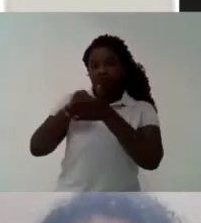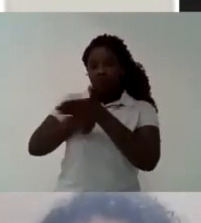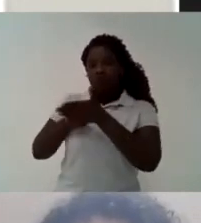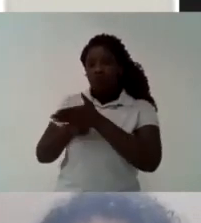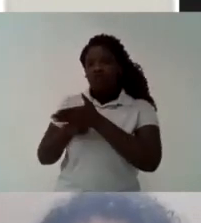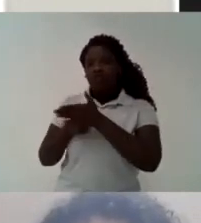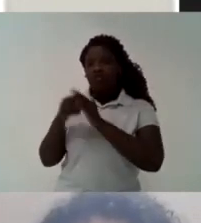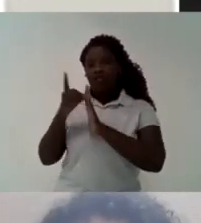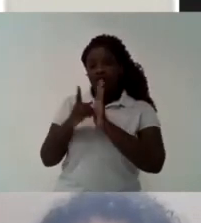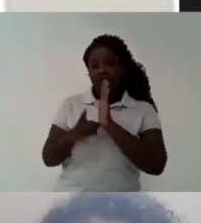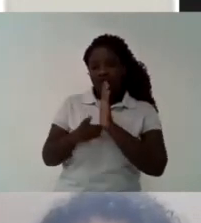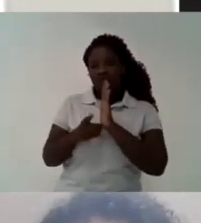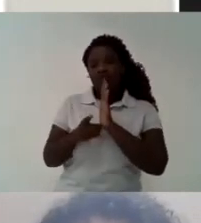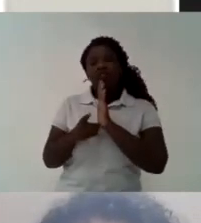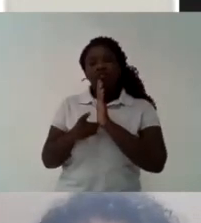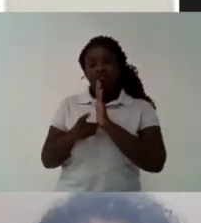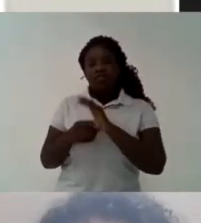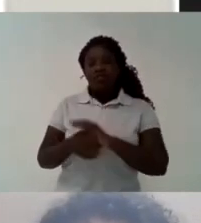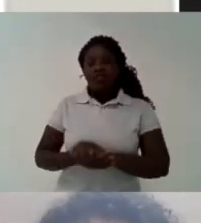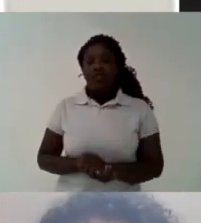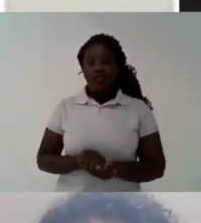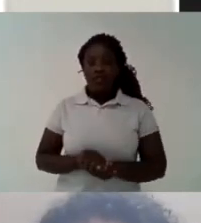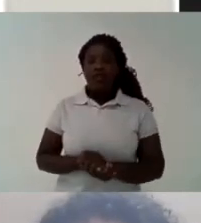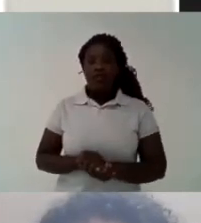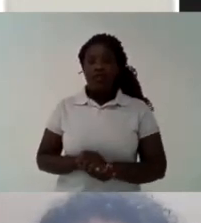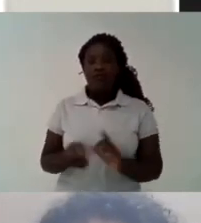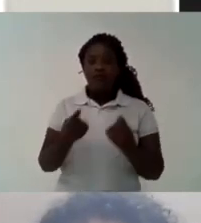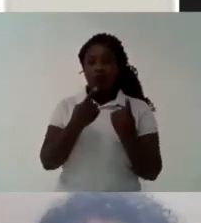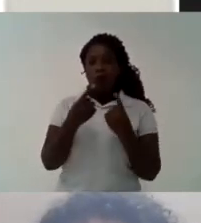fight That's why we are